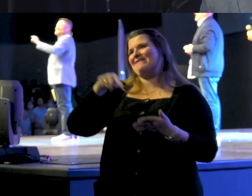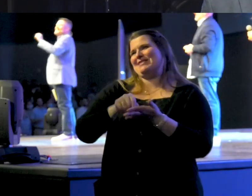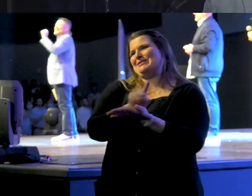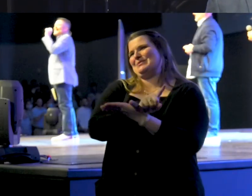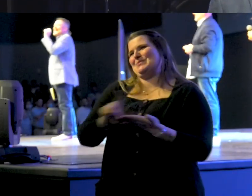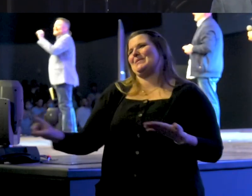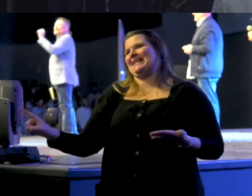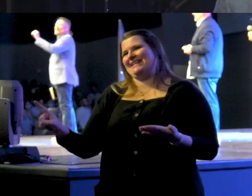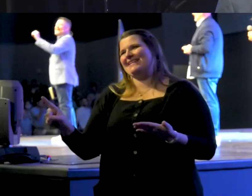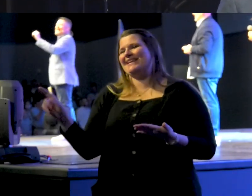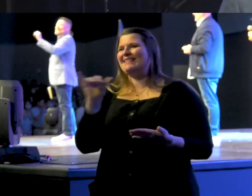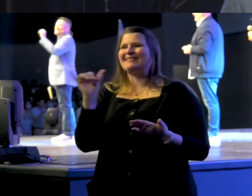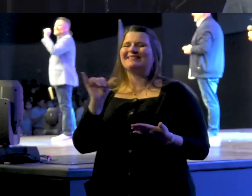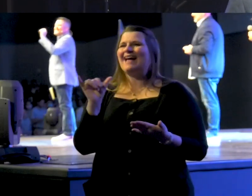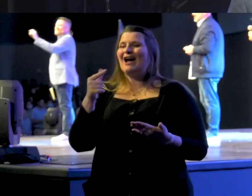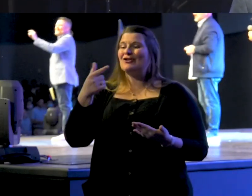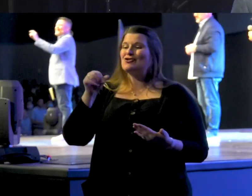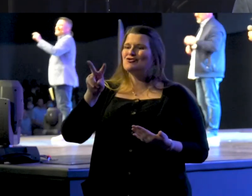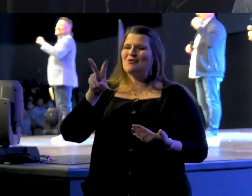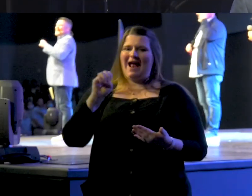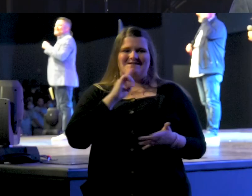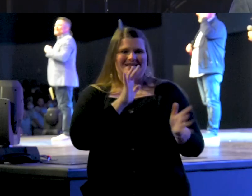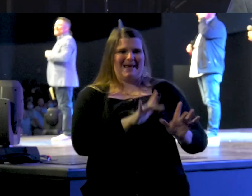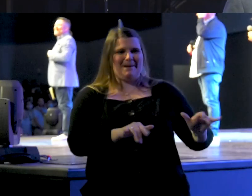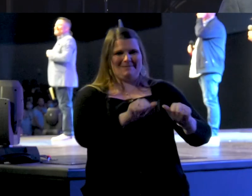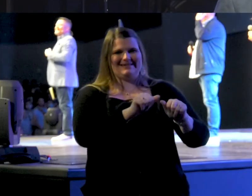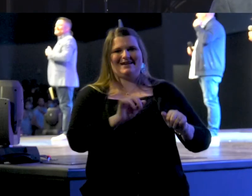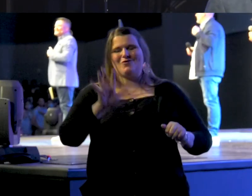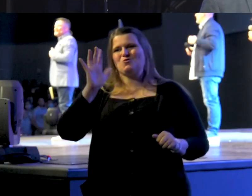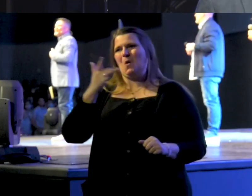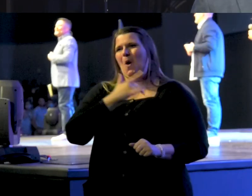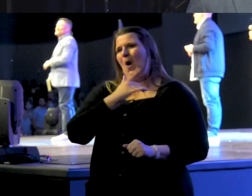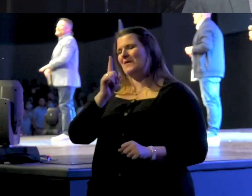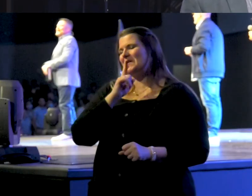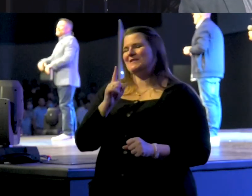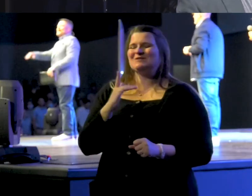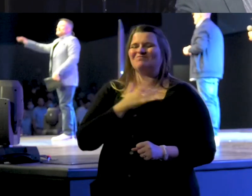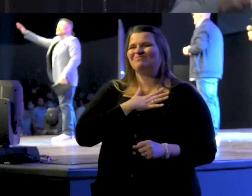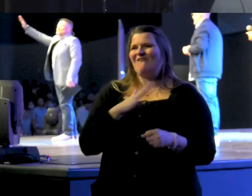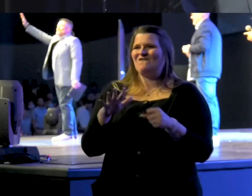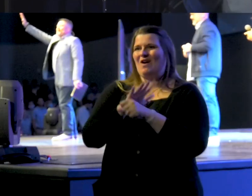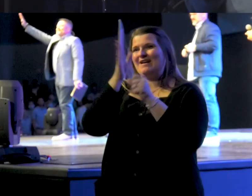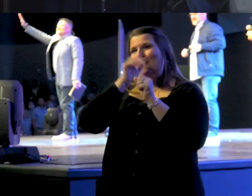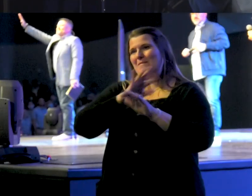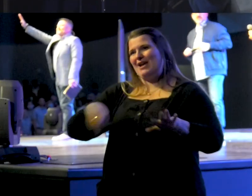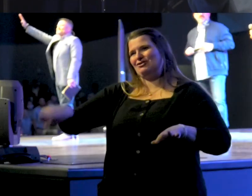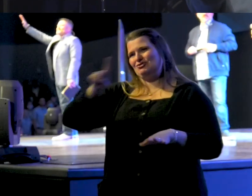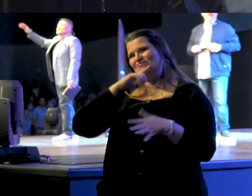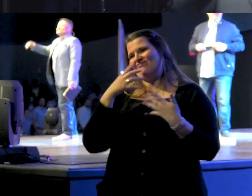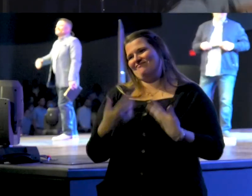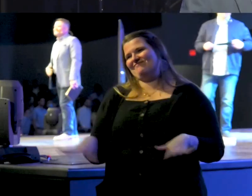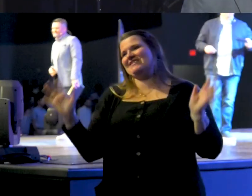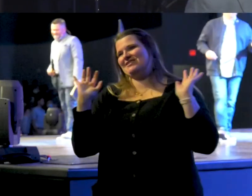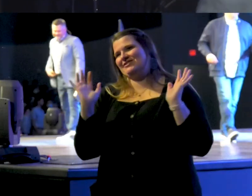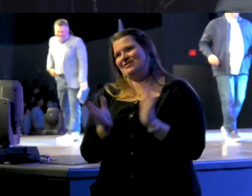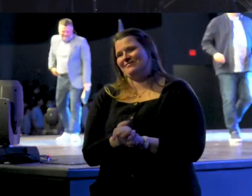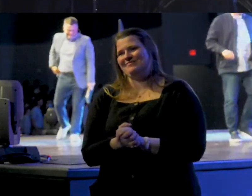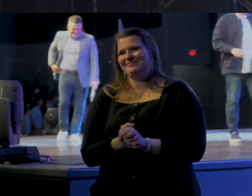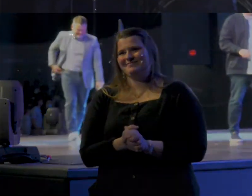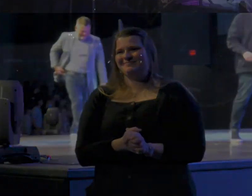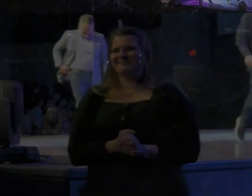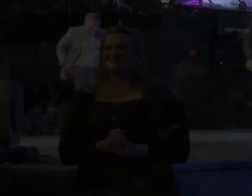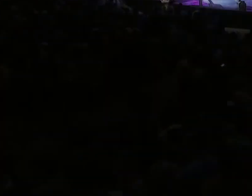week Like a grave is empty And your heart is full God bless you You are dismissed Jesus You are